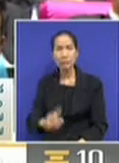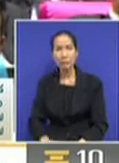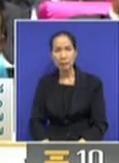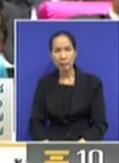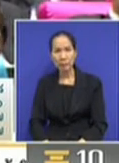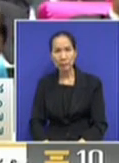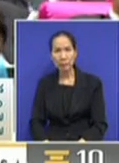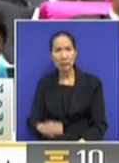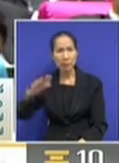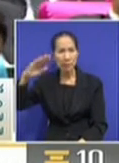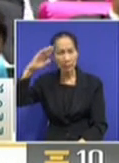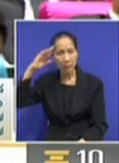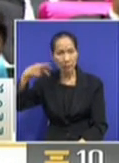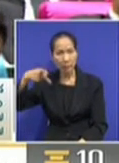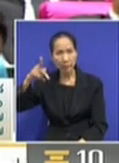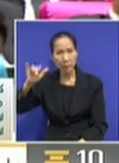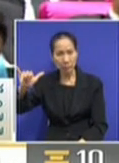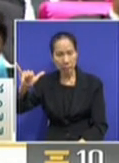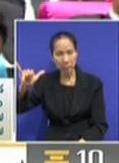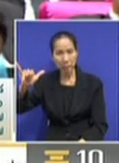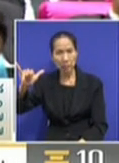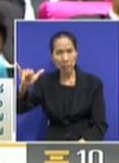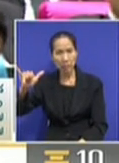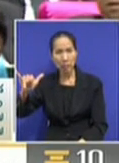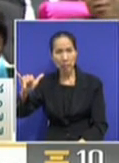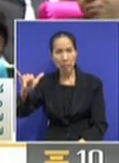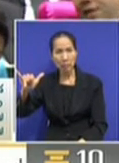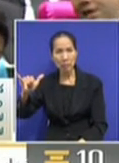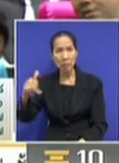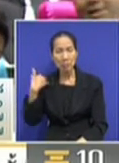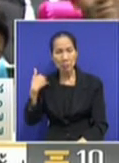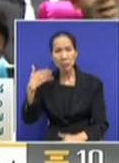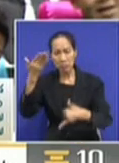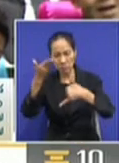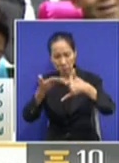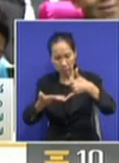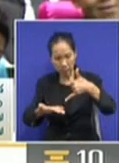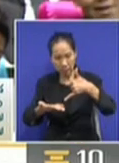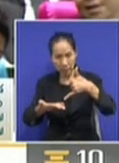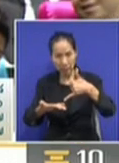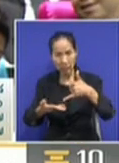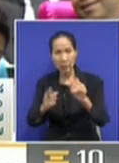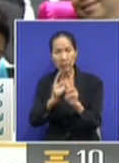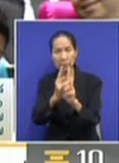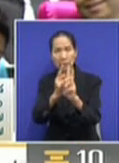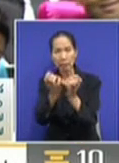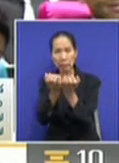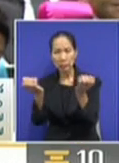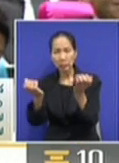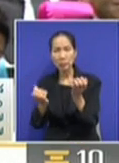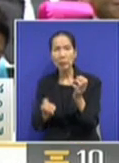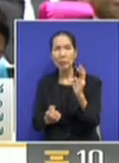support. But it sounds like the speakers, even those from the poor Thai-led camp,